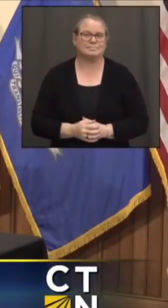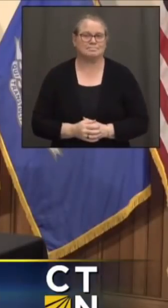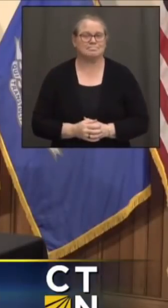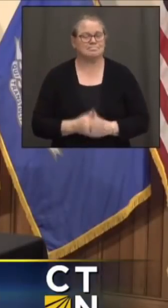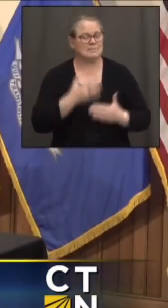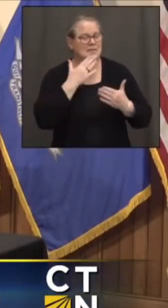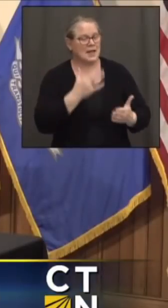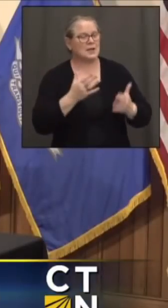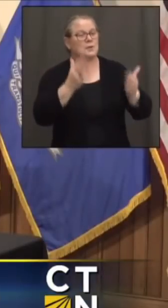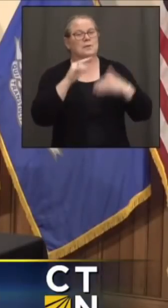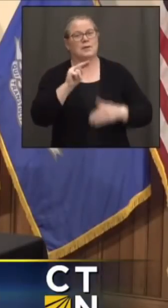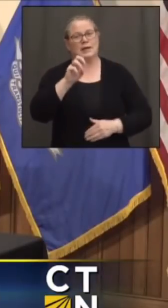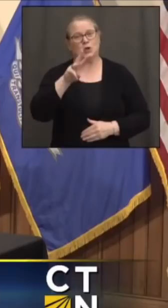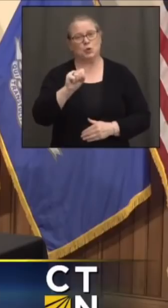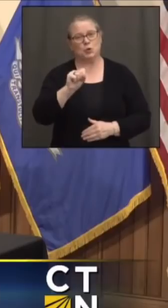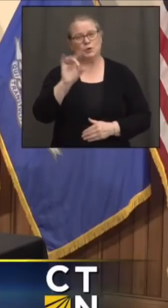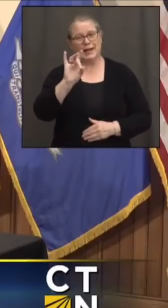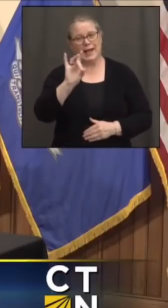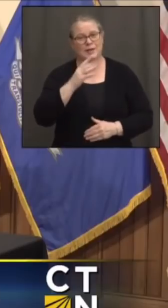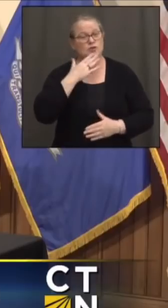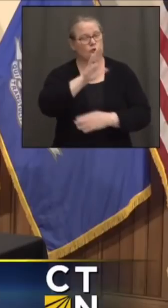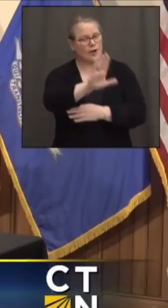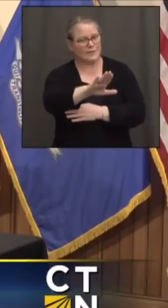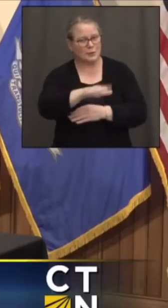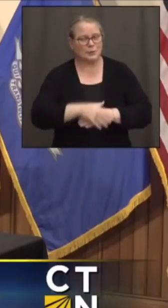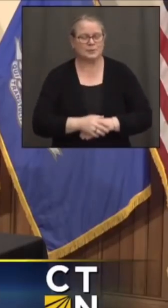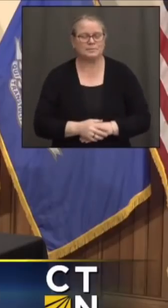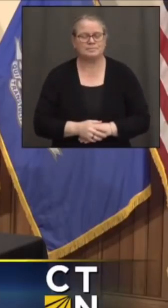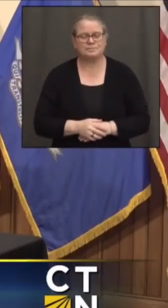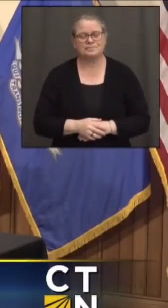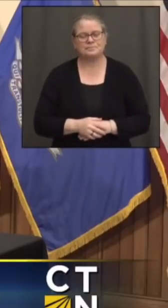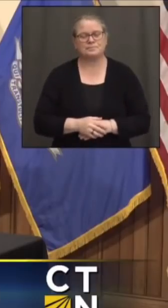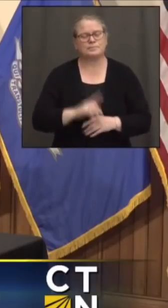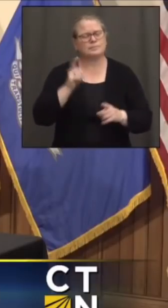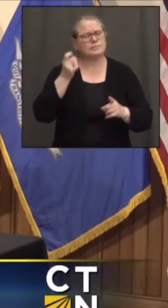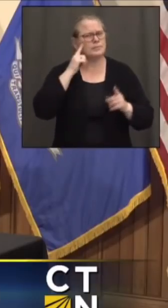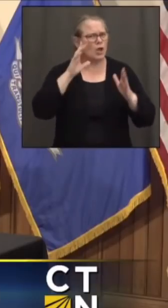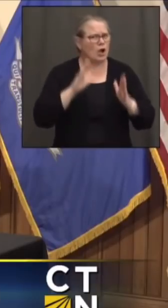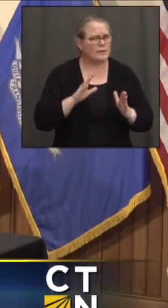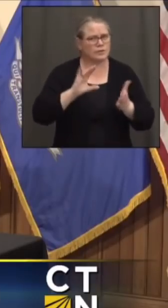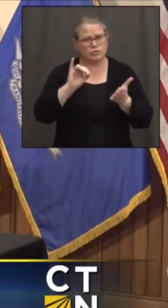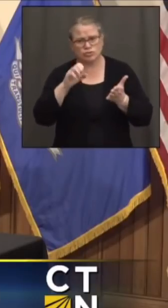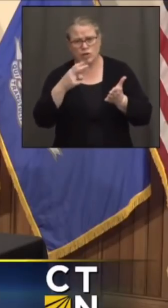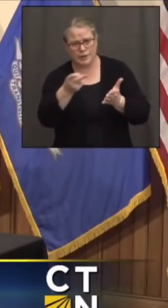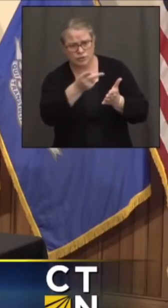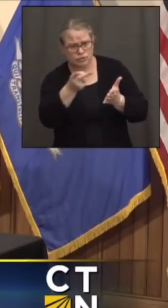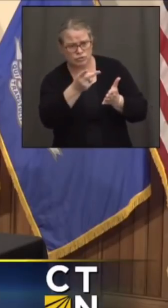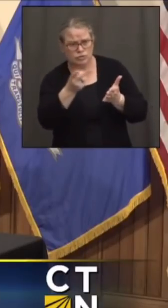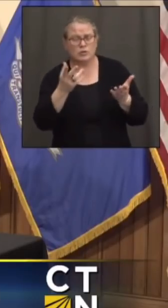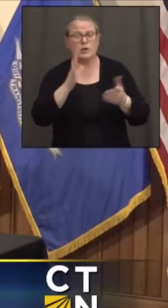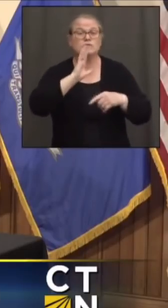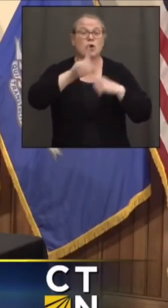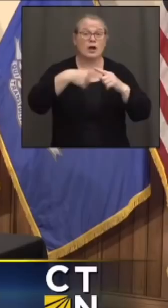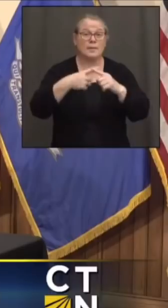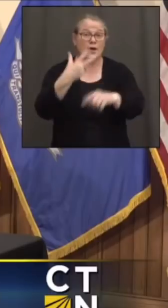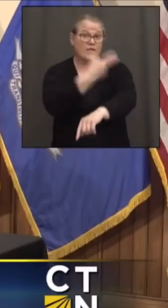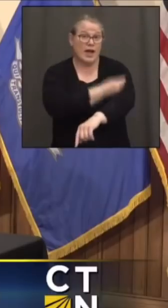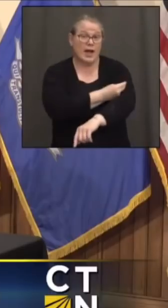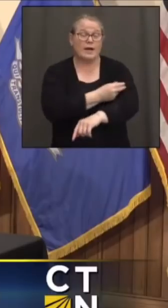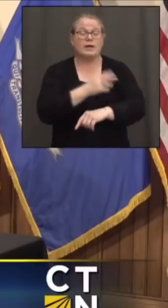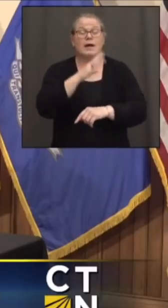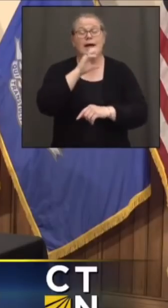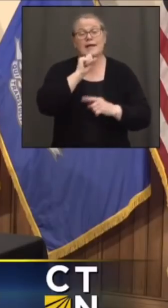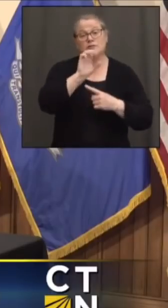Good afternoon. Good afternoon. Josh, when you talk about the vaccination and the community 45